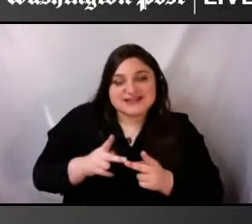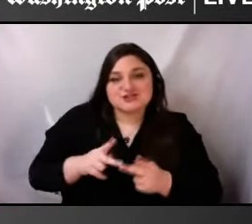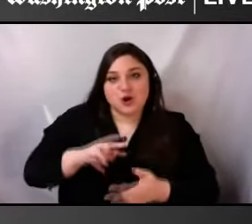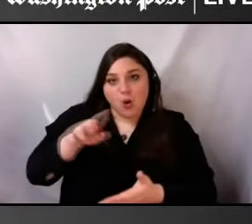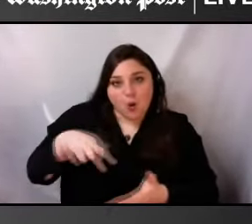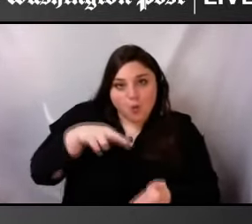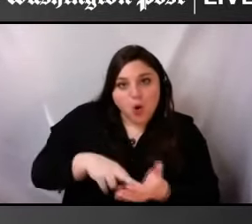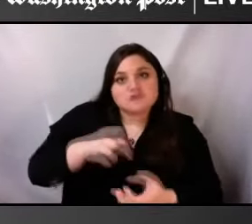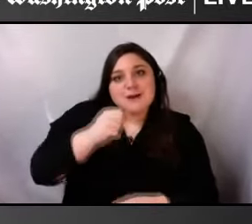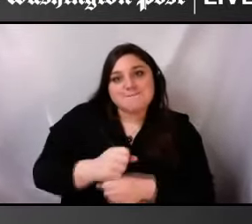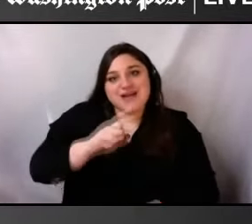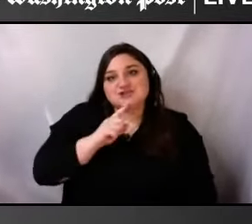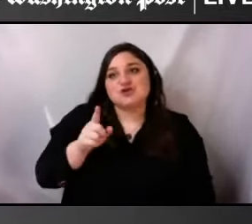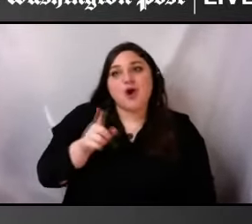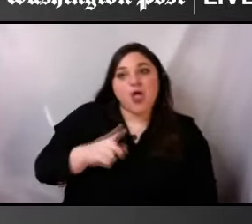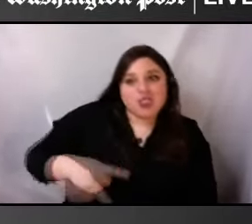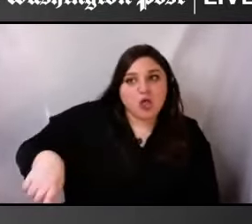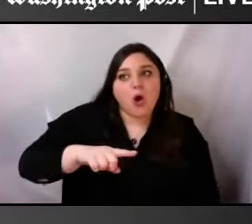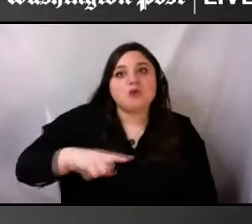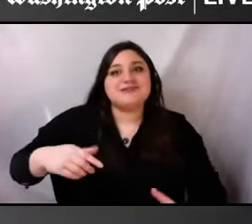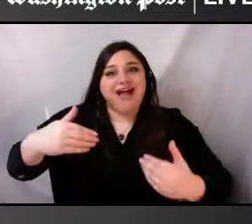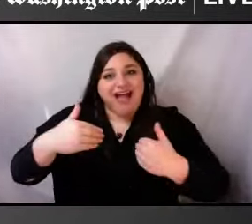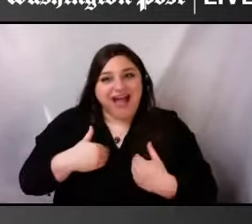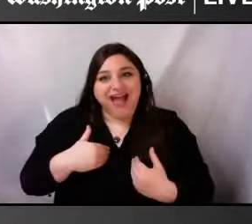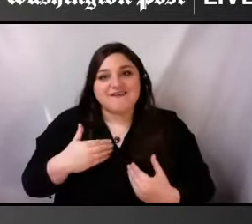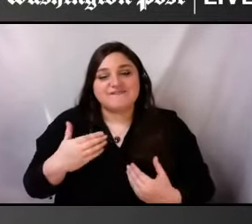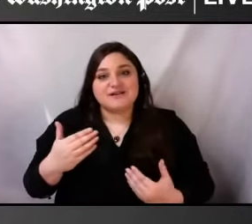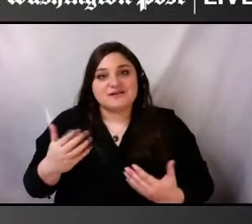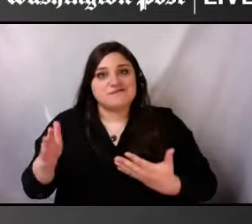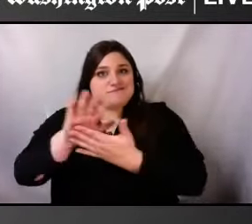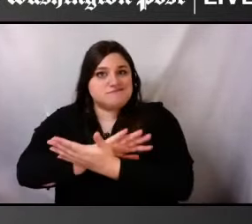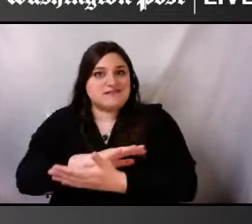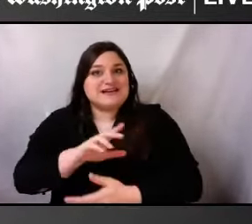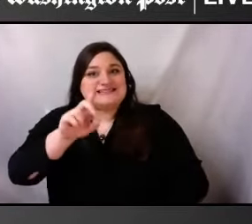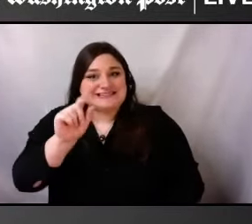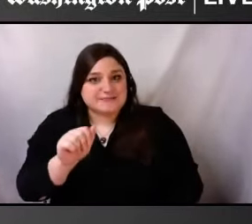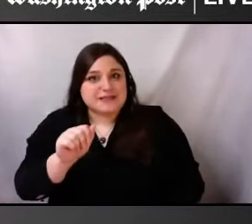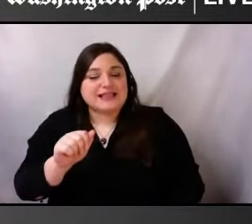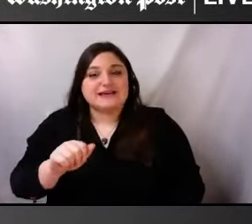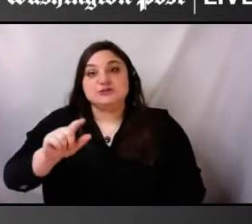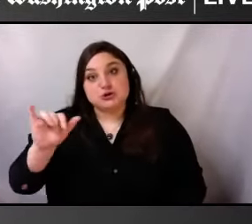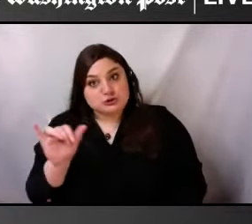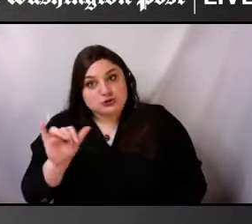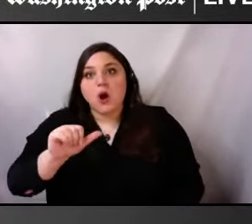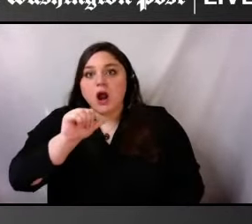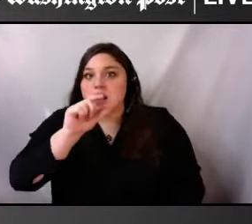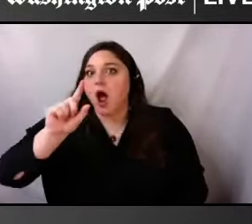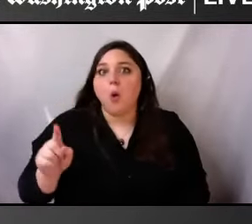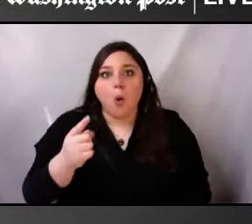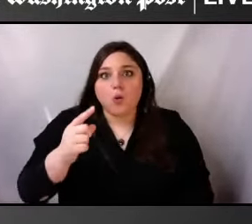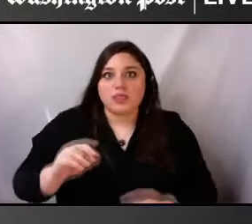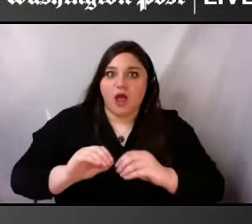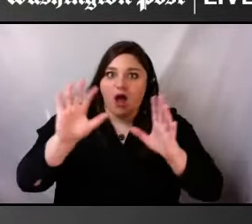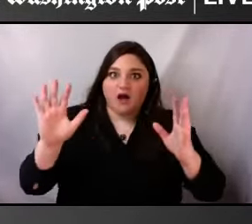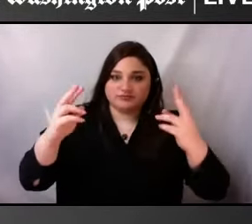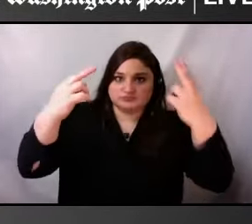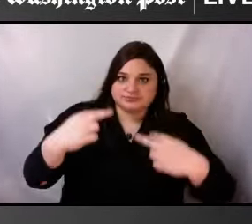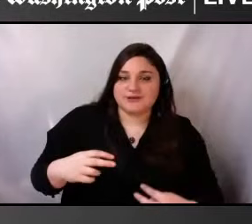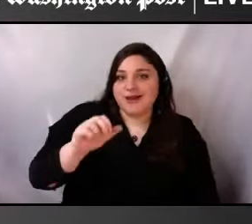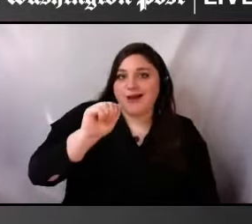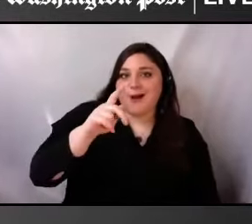-apparent disabilities, which brings me to a point that I think is very important for this audience to consider. So,